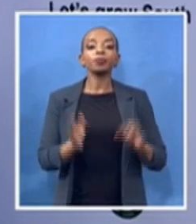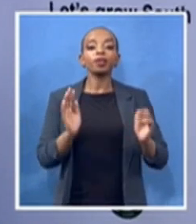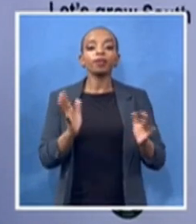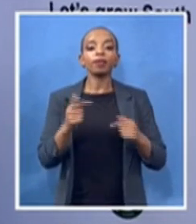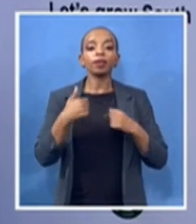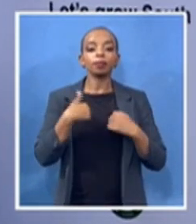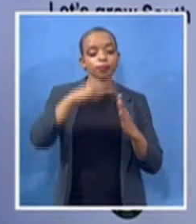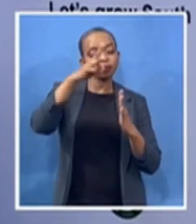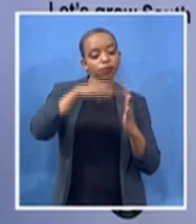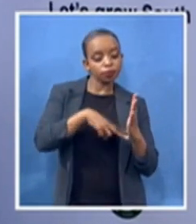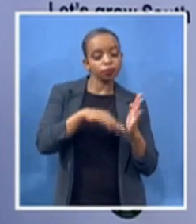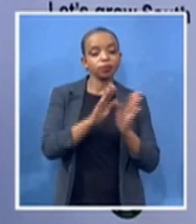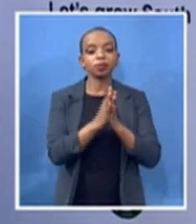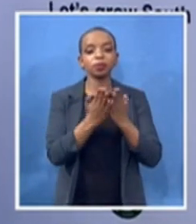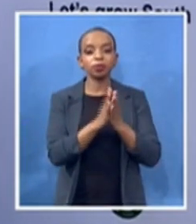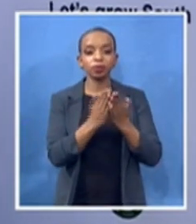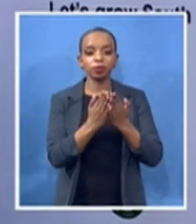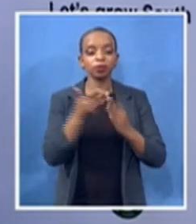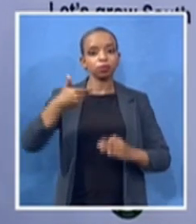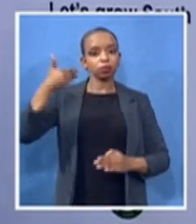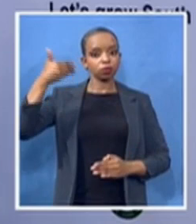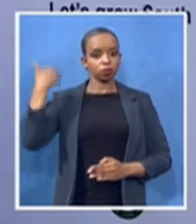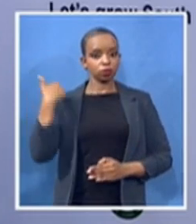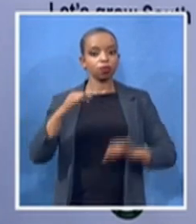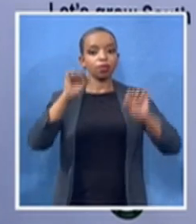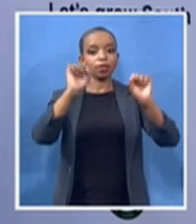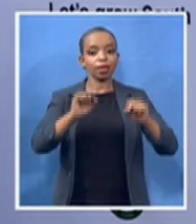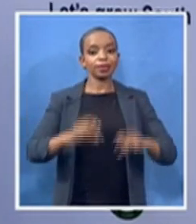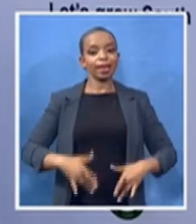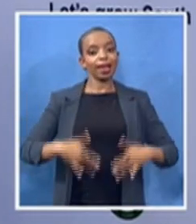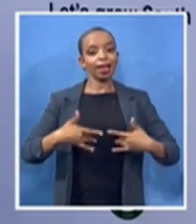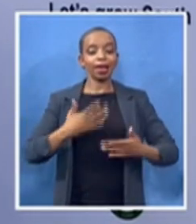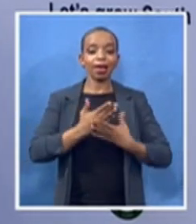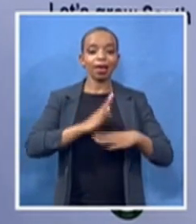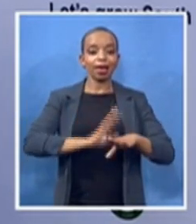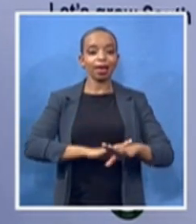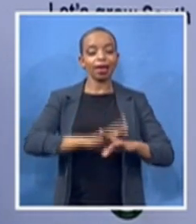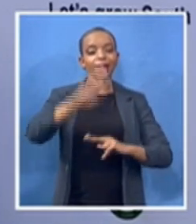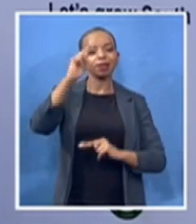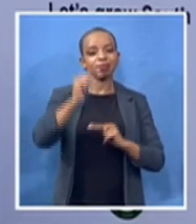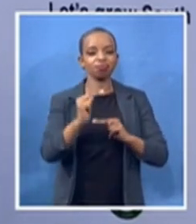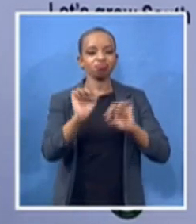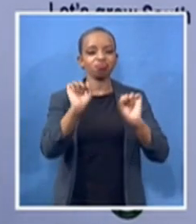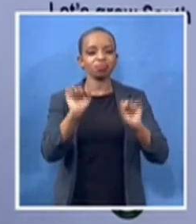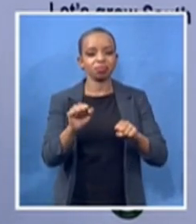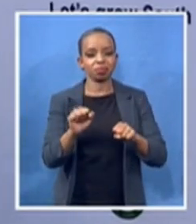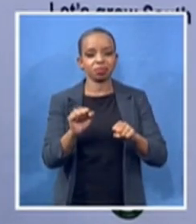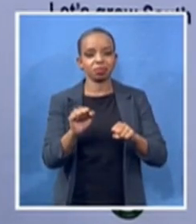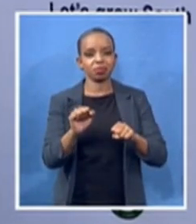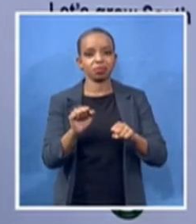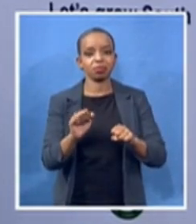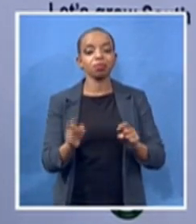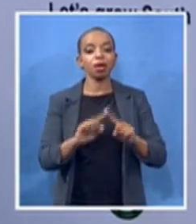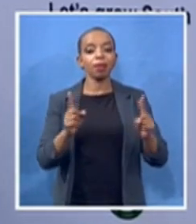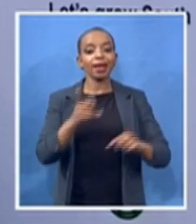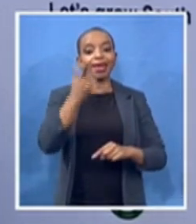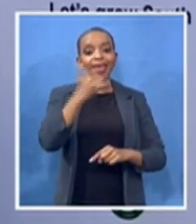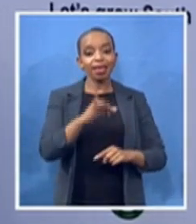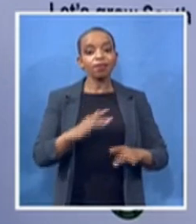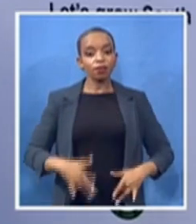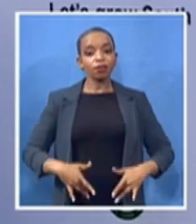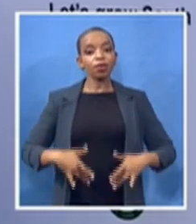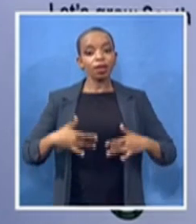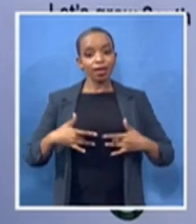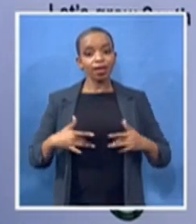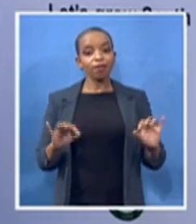if we live well enough our legacy will last forever this is the